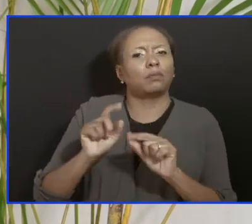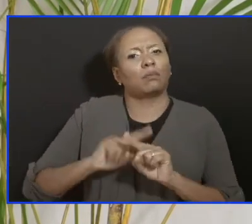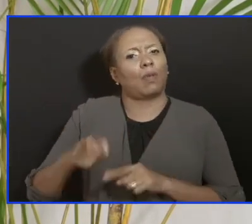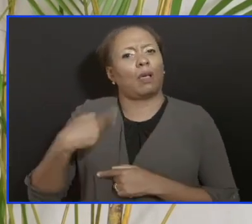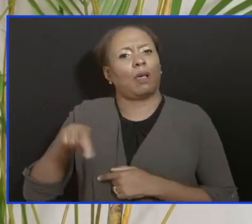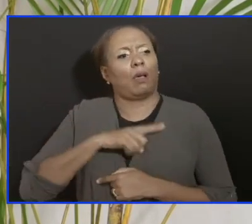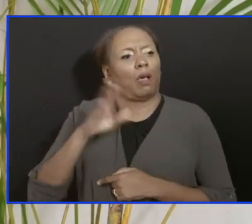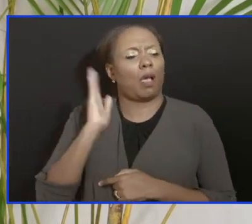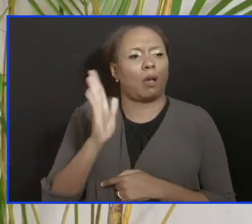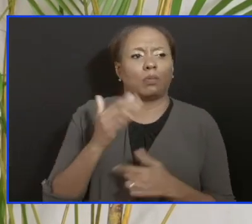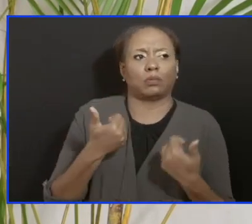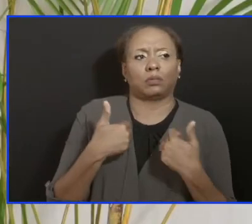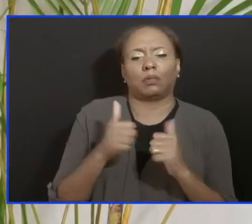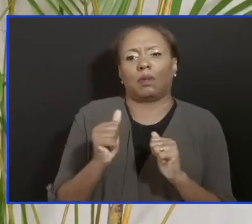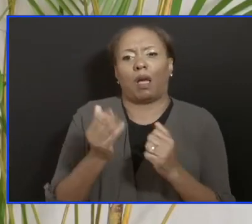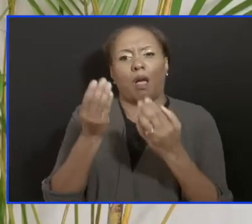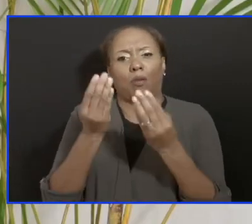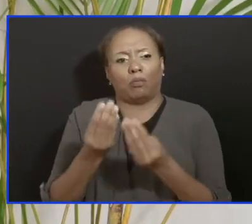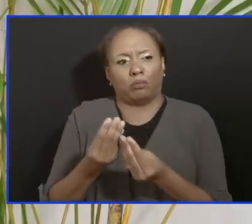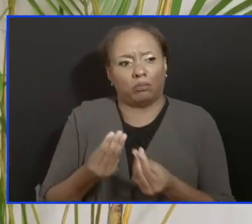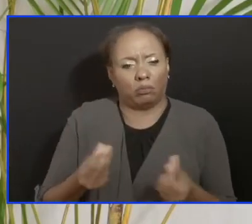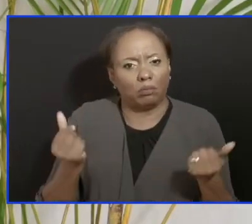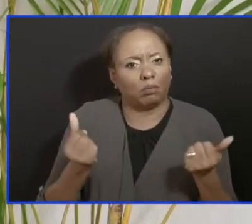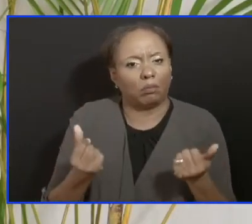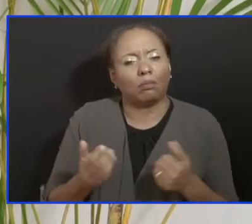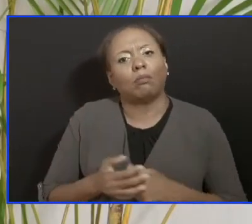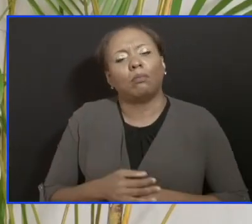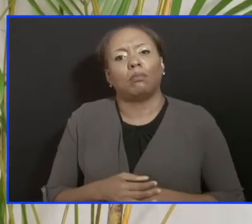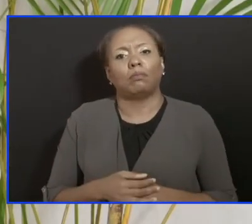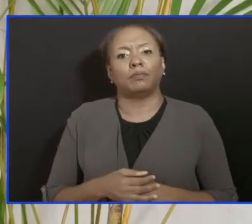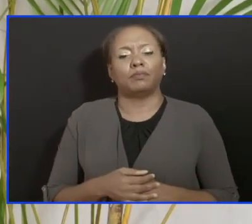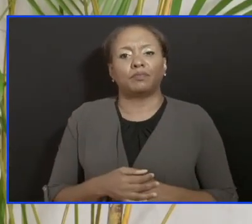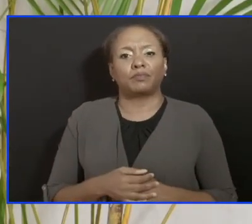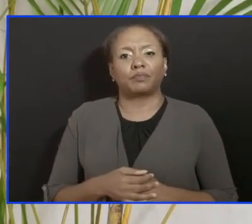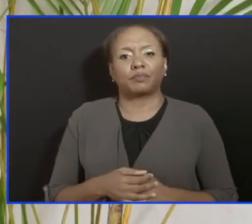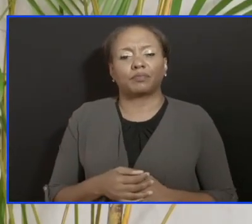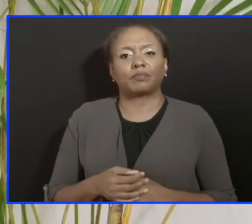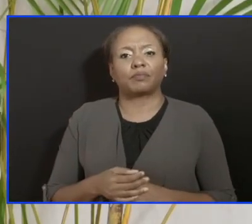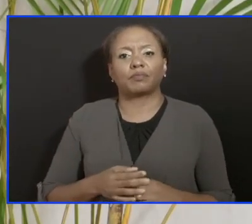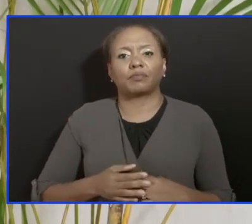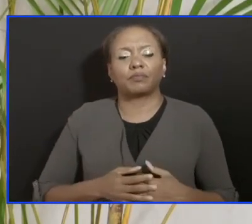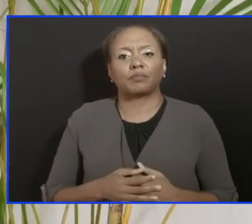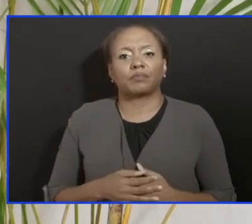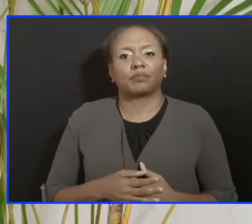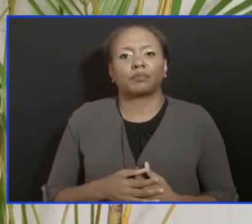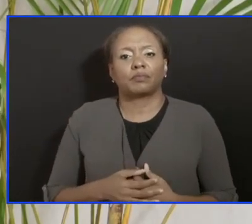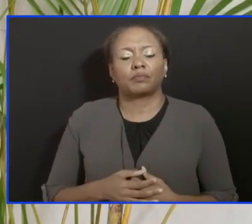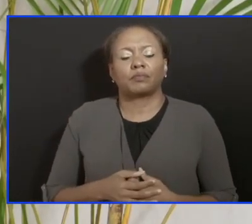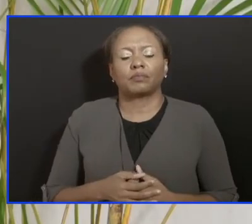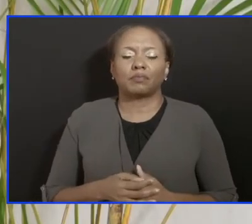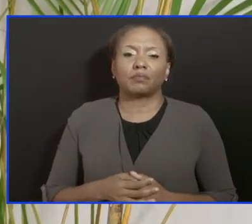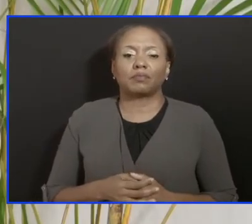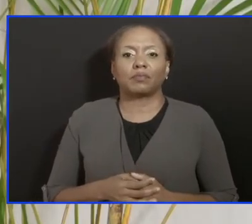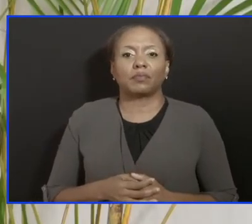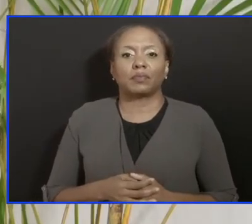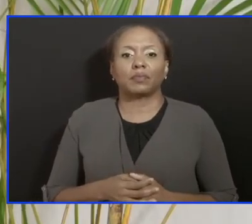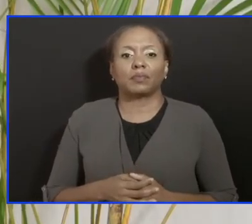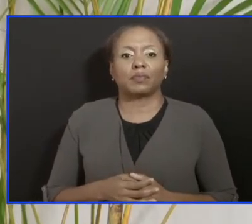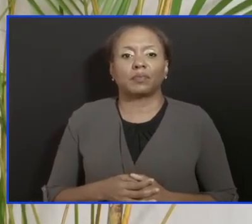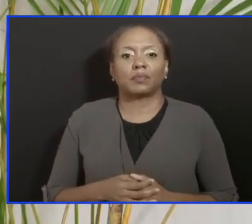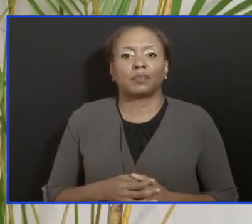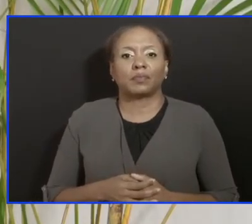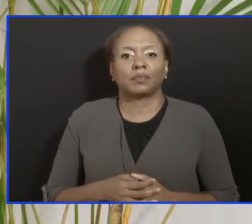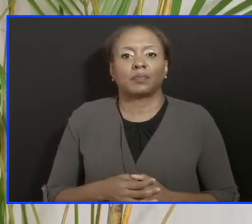will work assiduously to overcome. I also need to state that within today's figures,